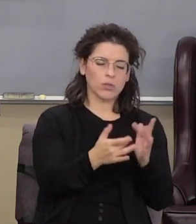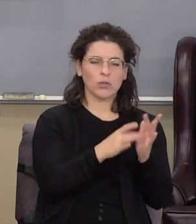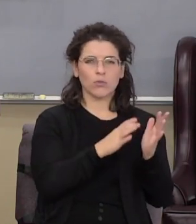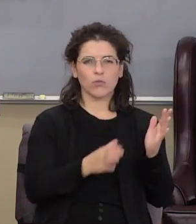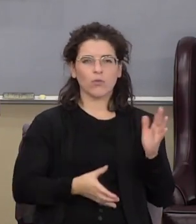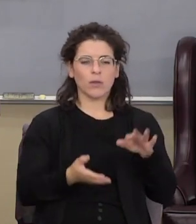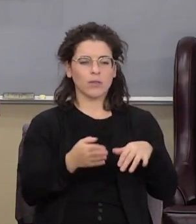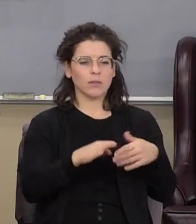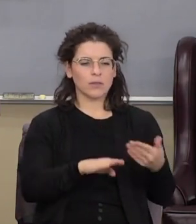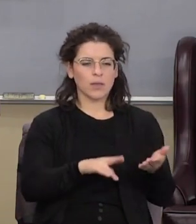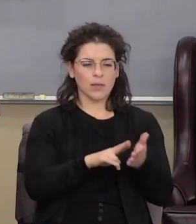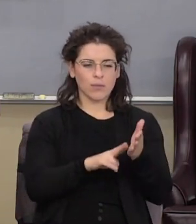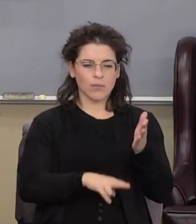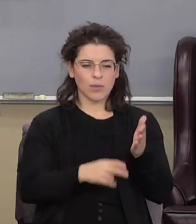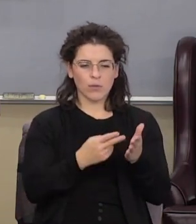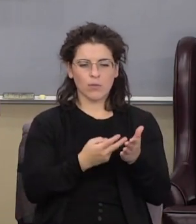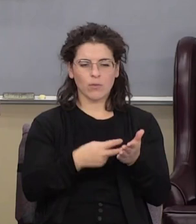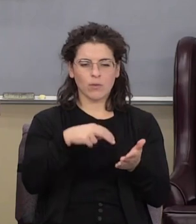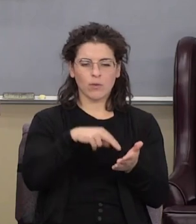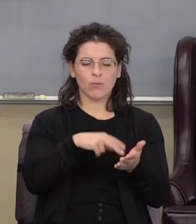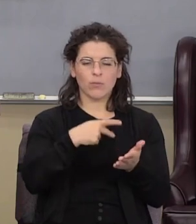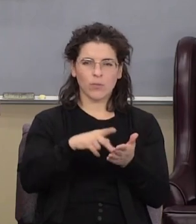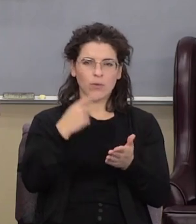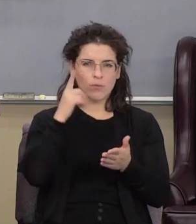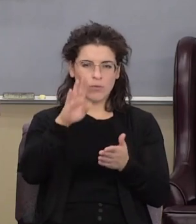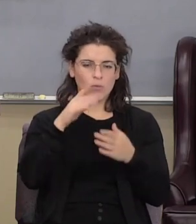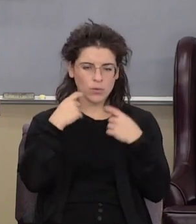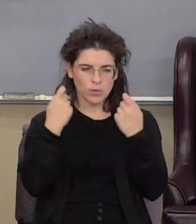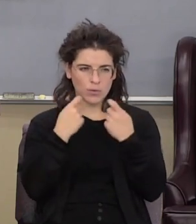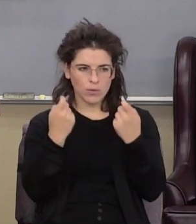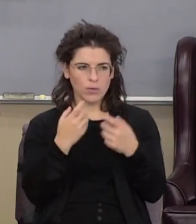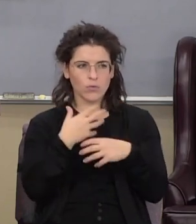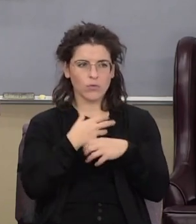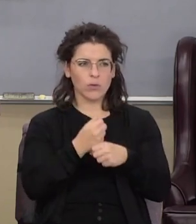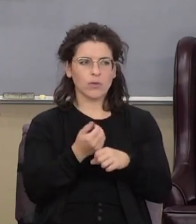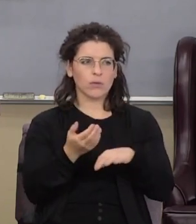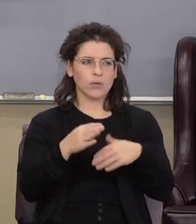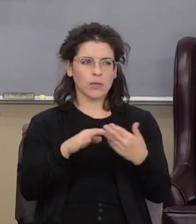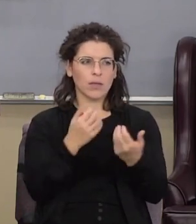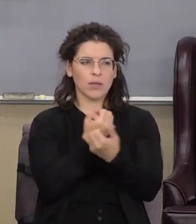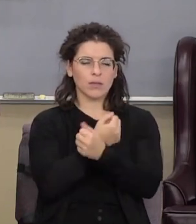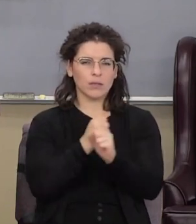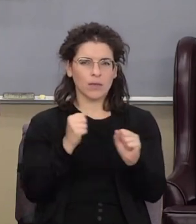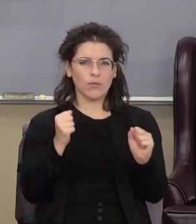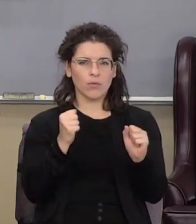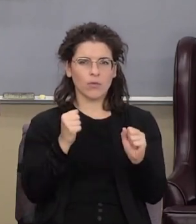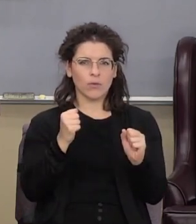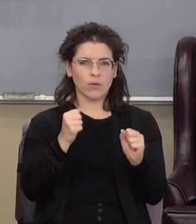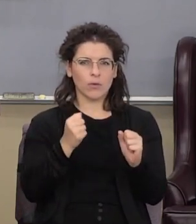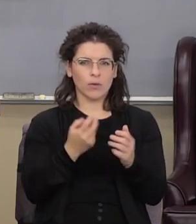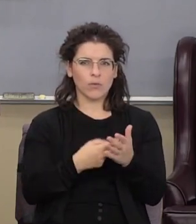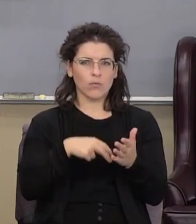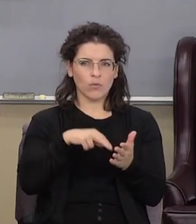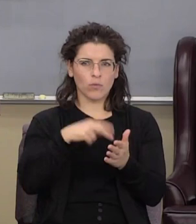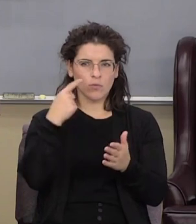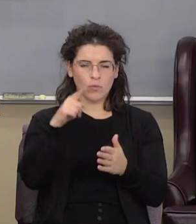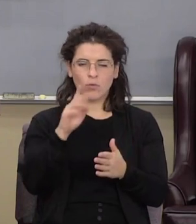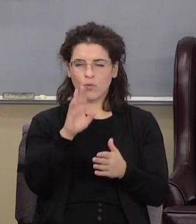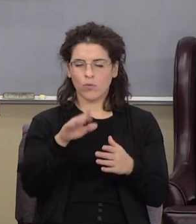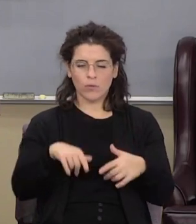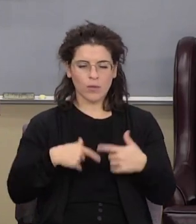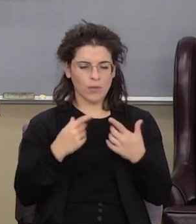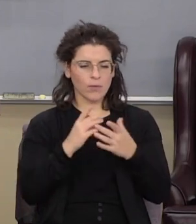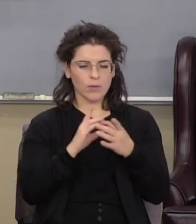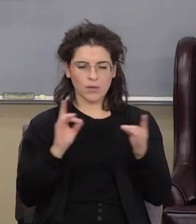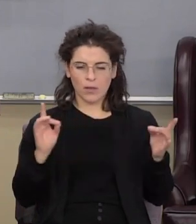for your sin his resurrection you've trusted him to be the savior he died and rose again for you to be and your life hasn't got anything to do with it and when you